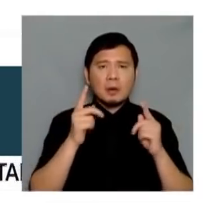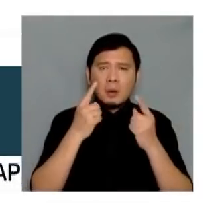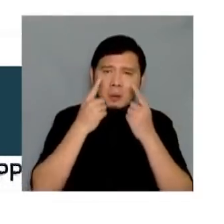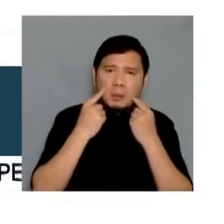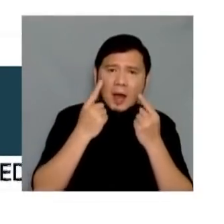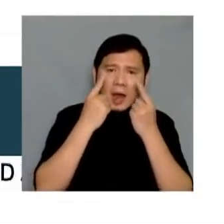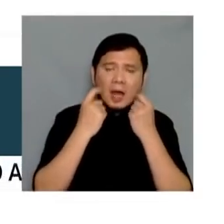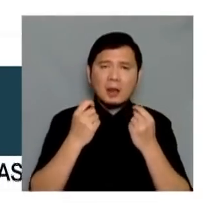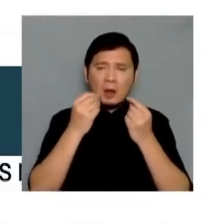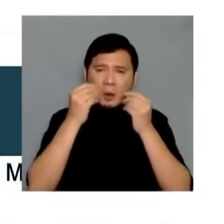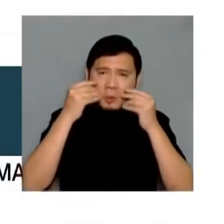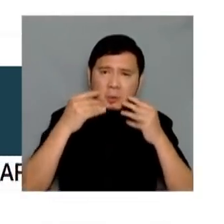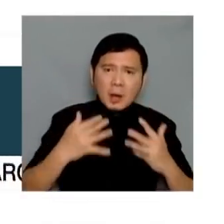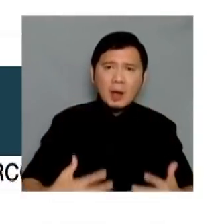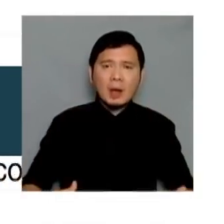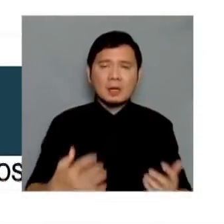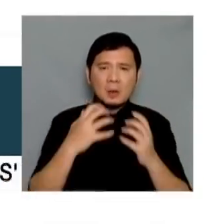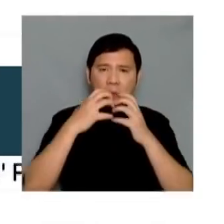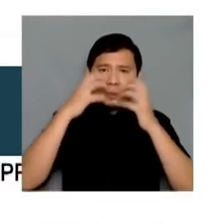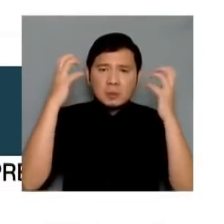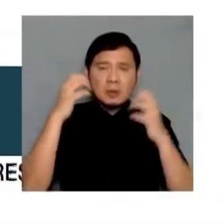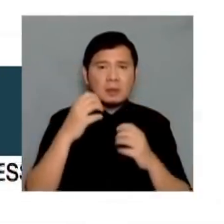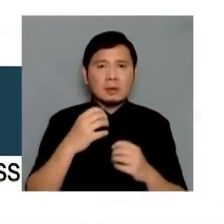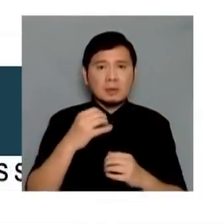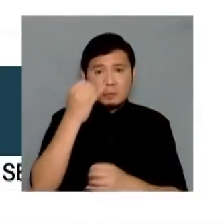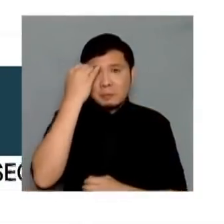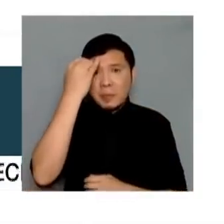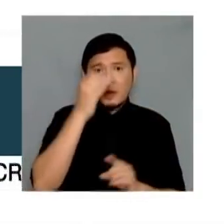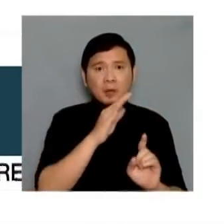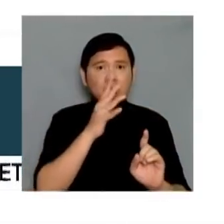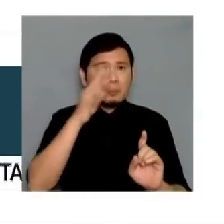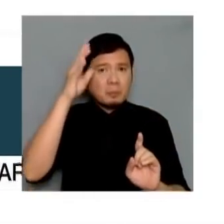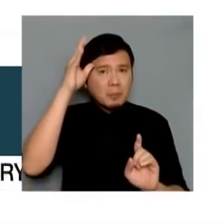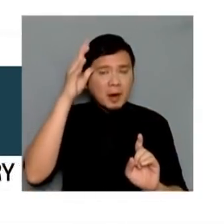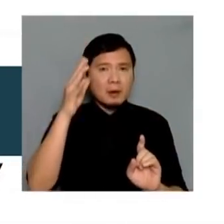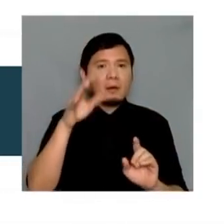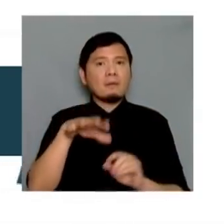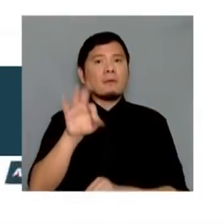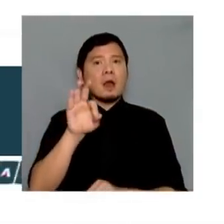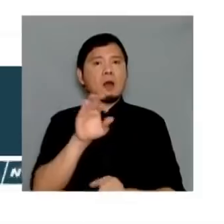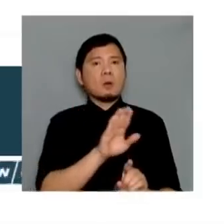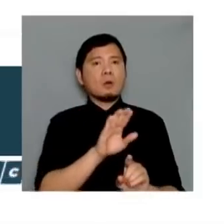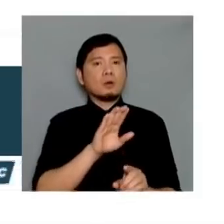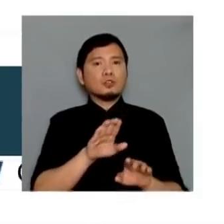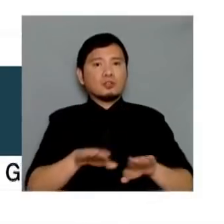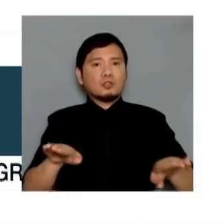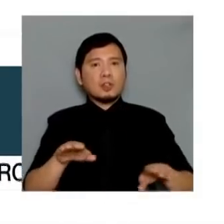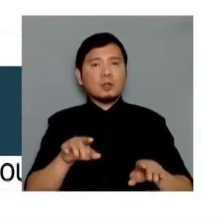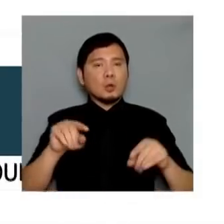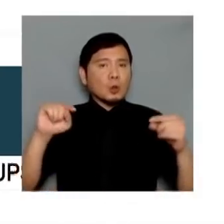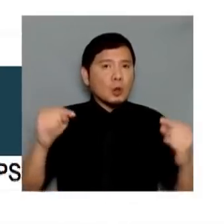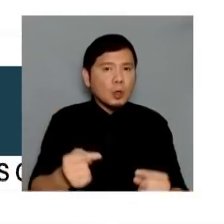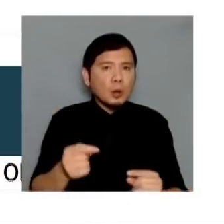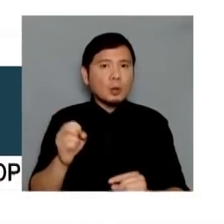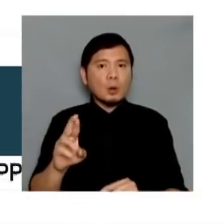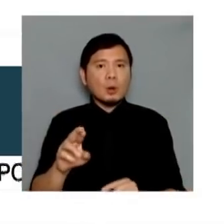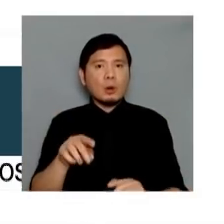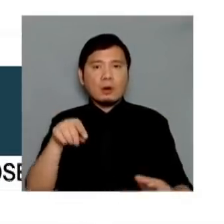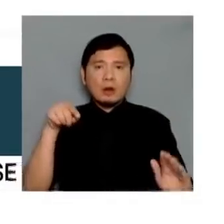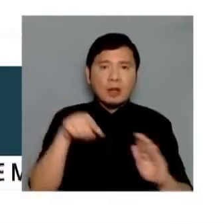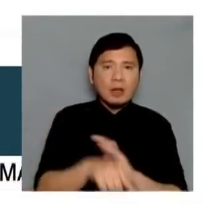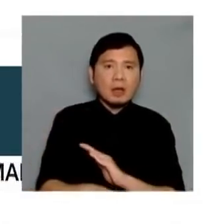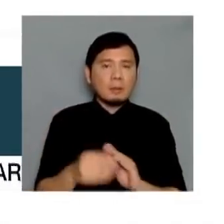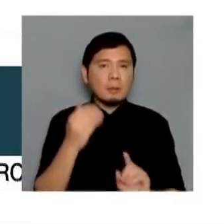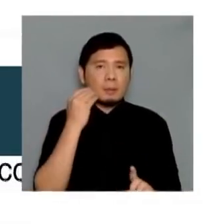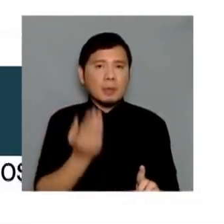people in there, you can just imagine those were parents finding out that their kids were part of those who were either hurt or killed. Remember